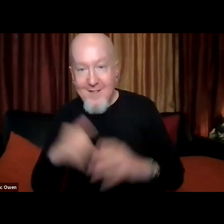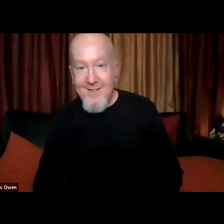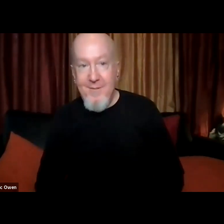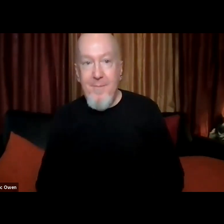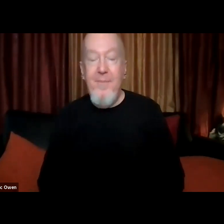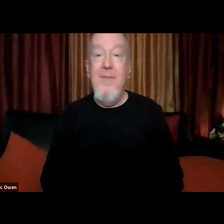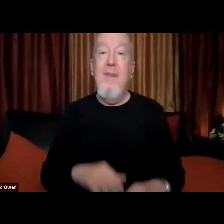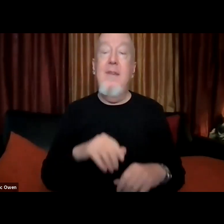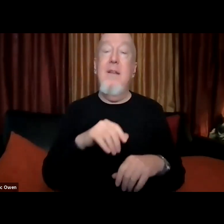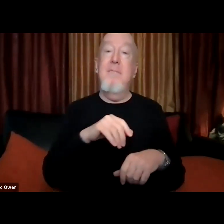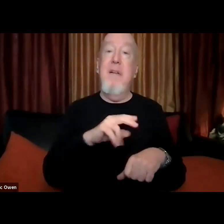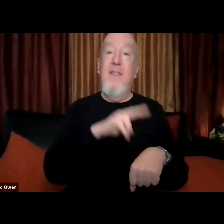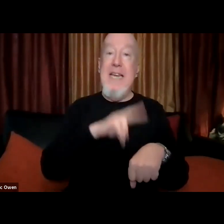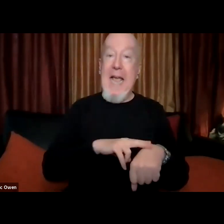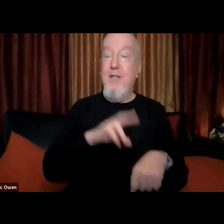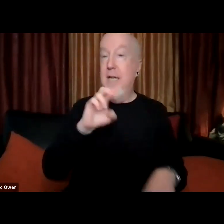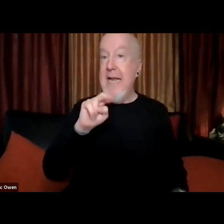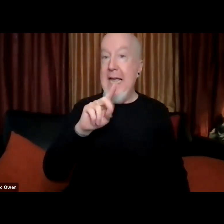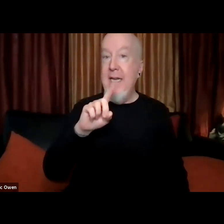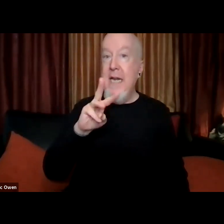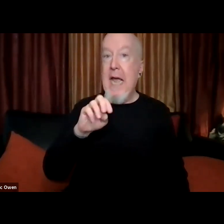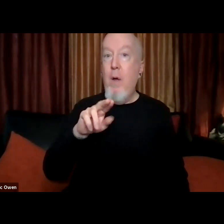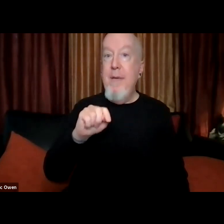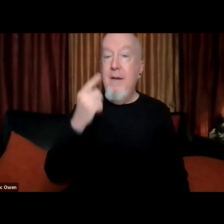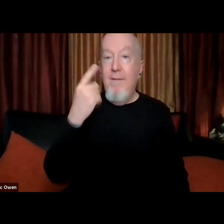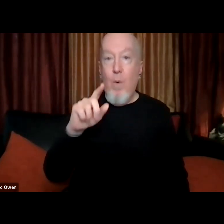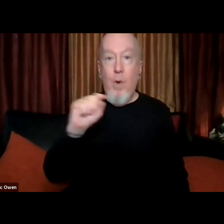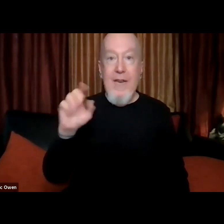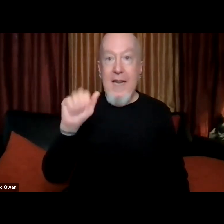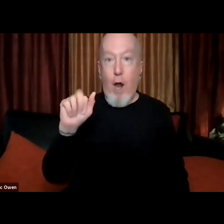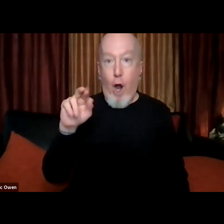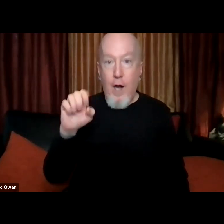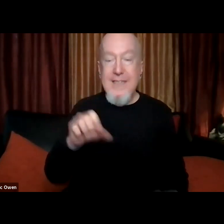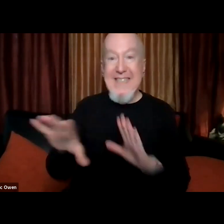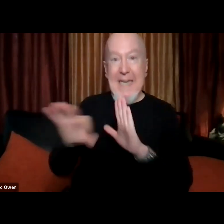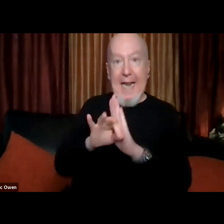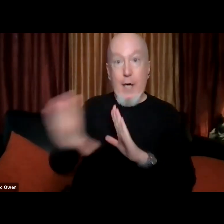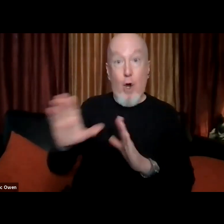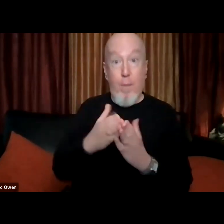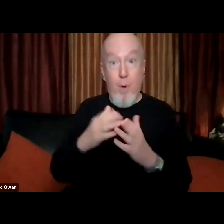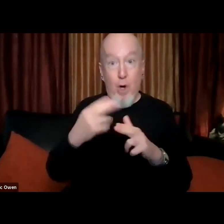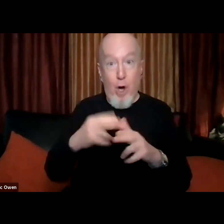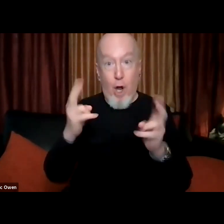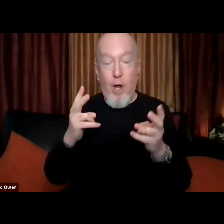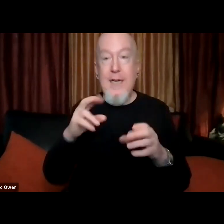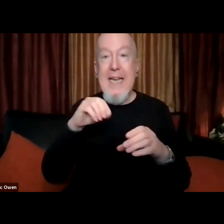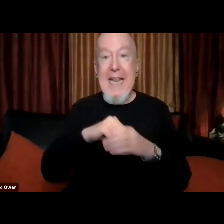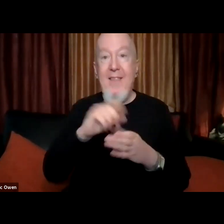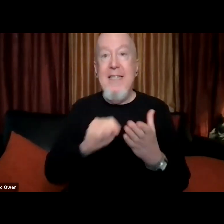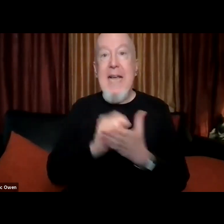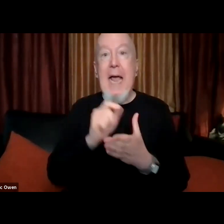the national endowment for the arts selected her book in the time of the butterflies